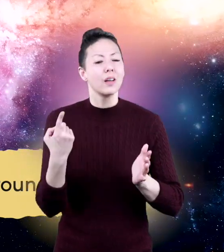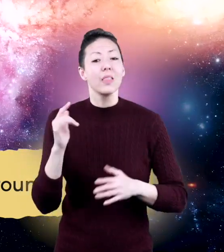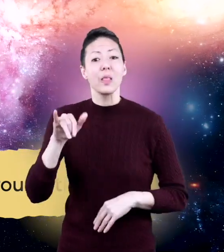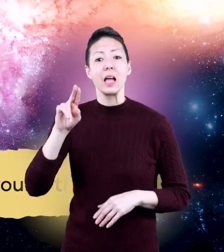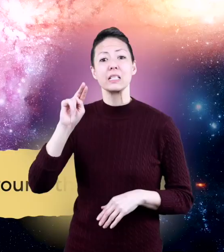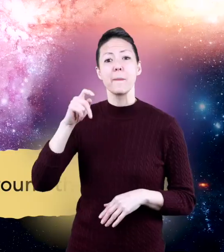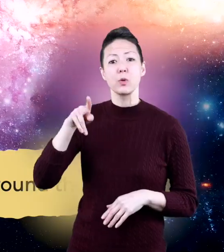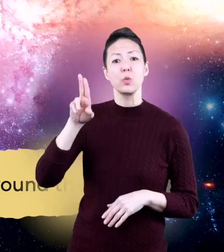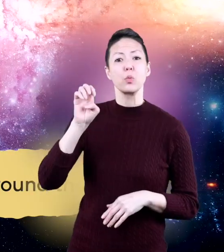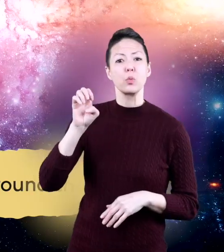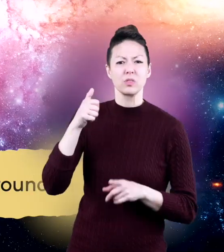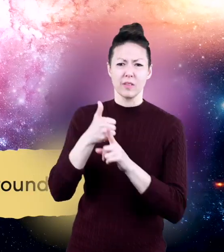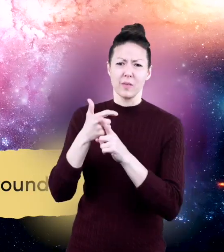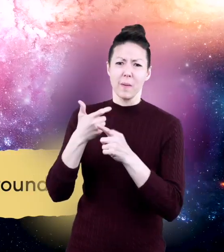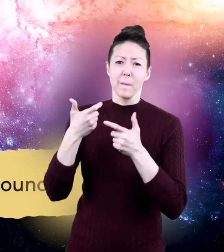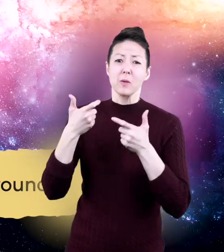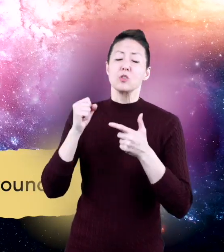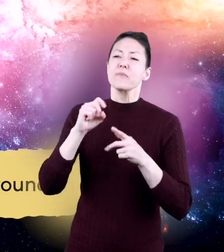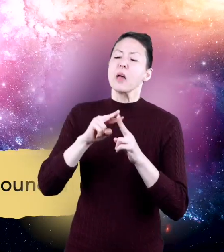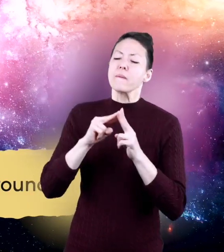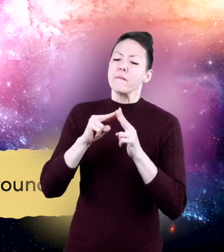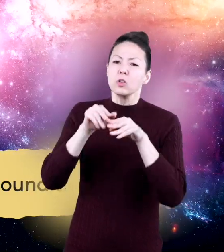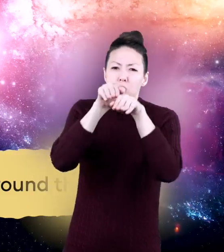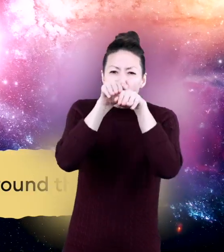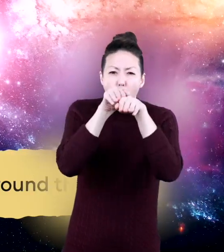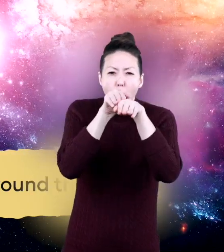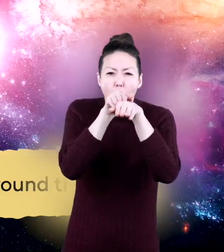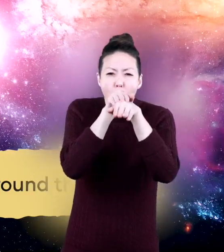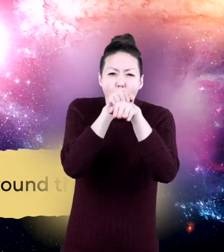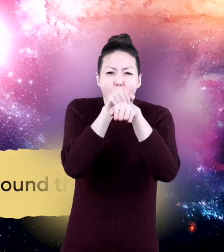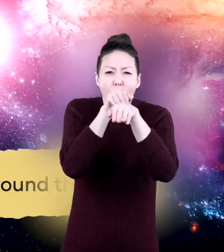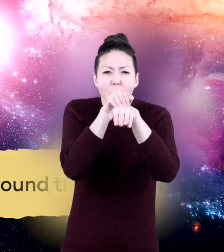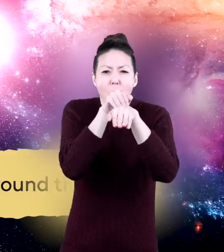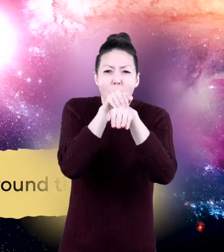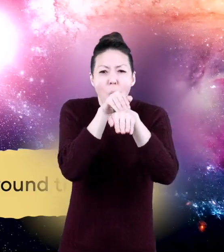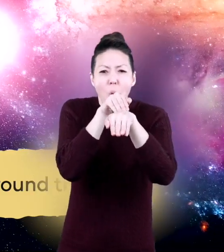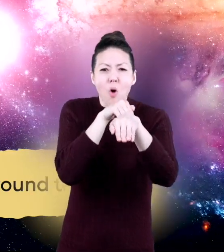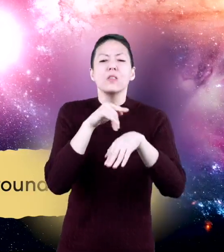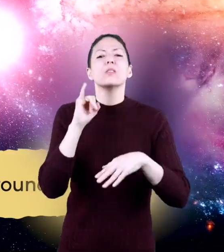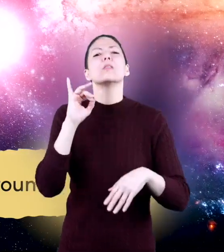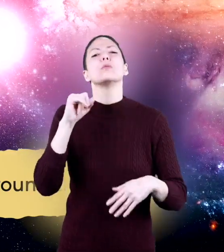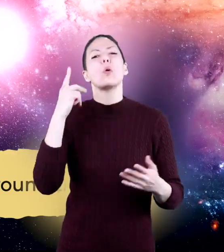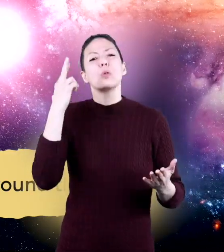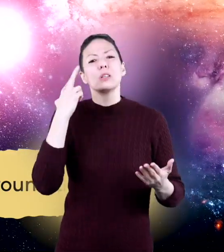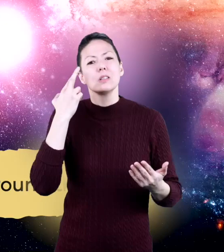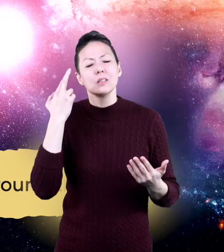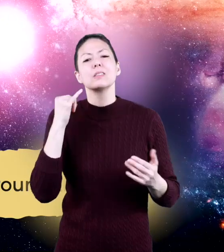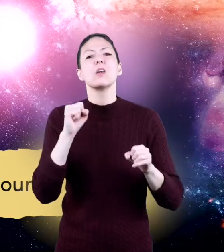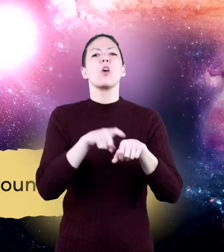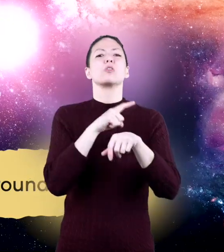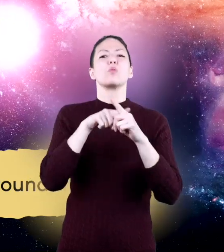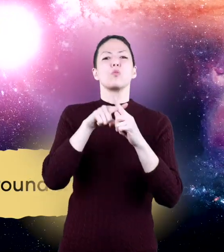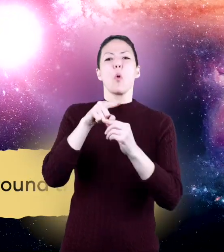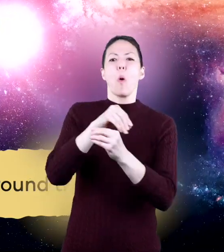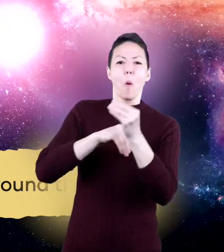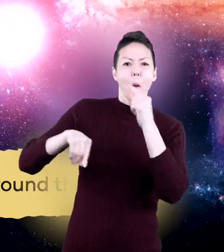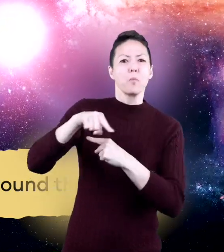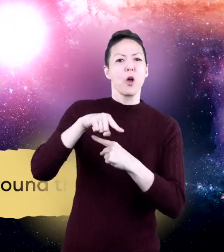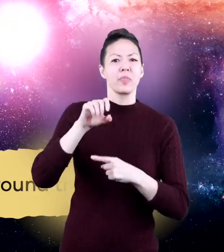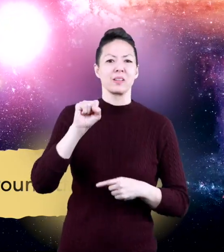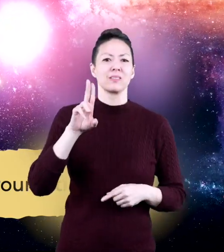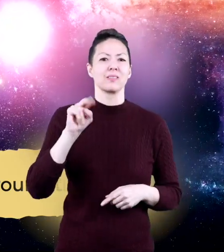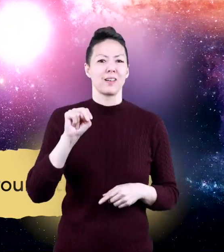But is Neptune just super slow? Or is there another reason it takes Neptune so long to orbit the sun?